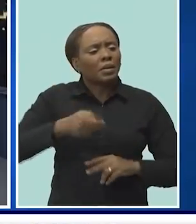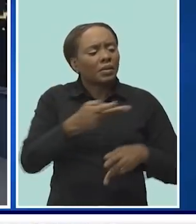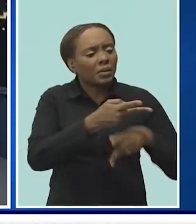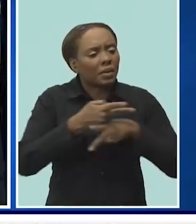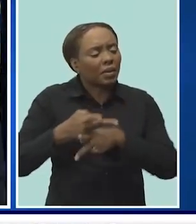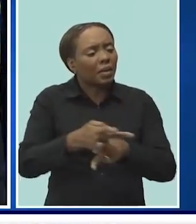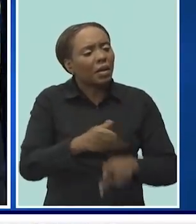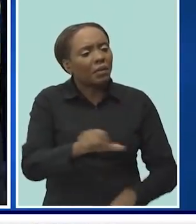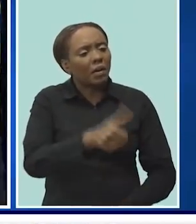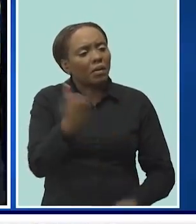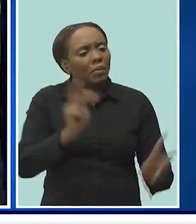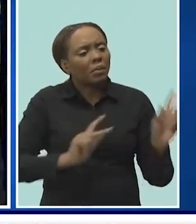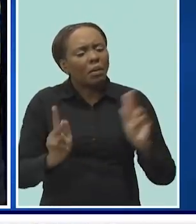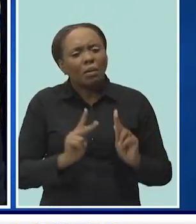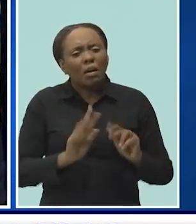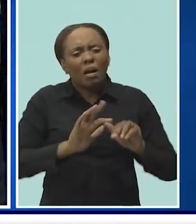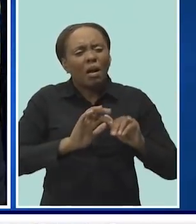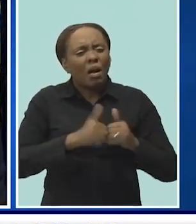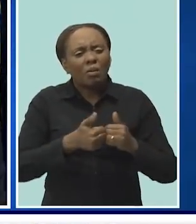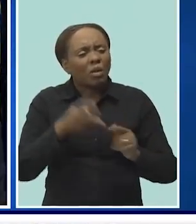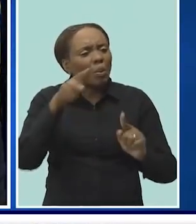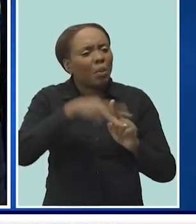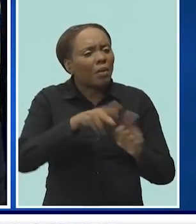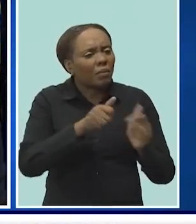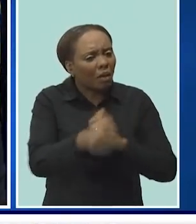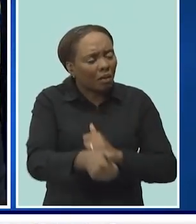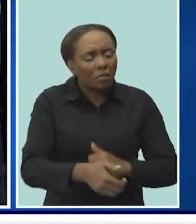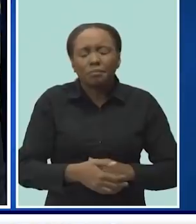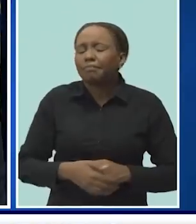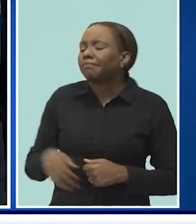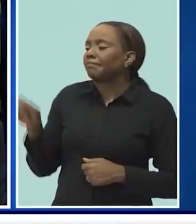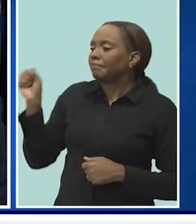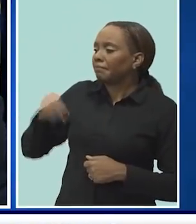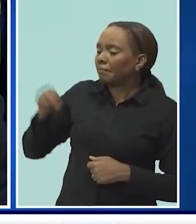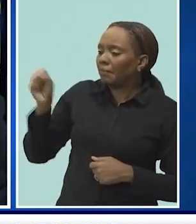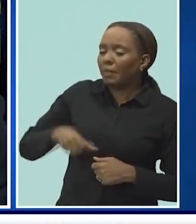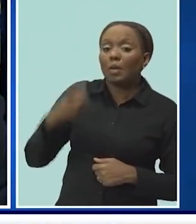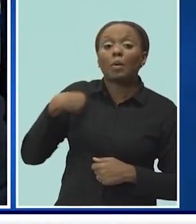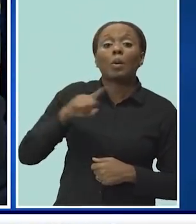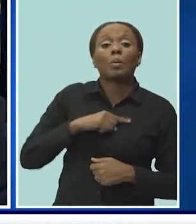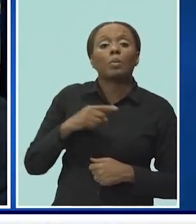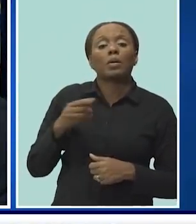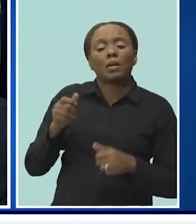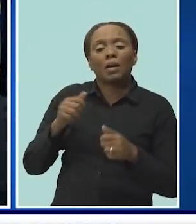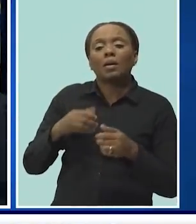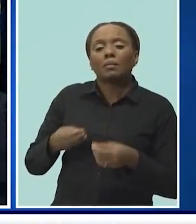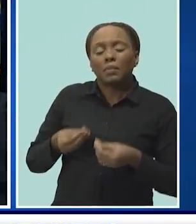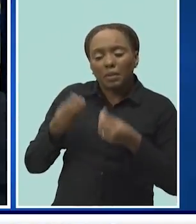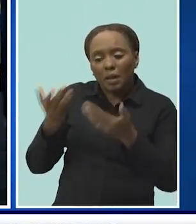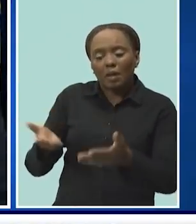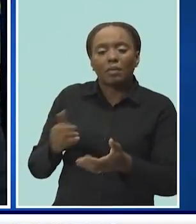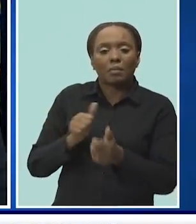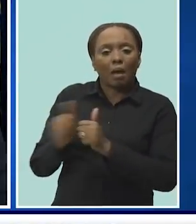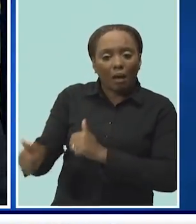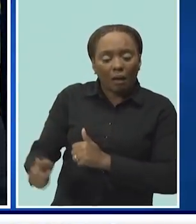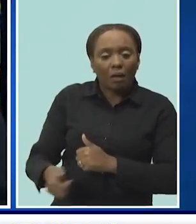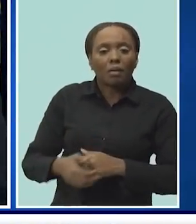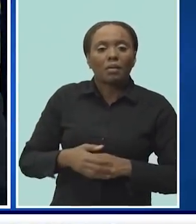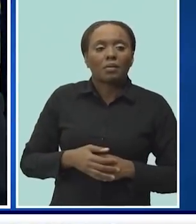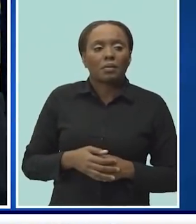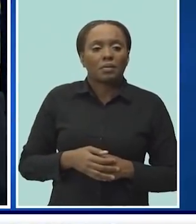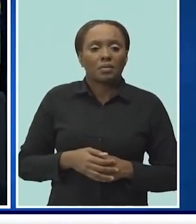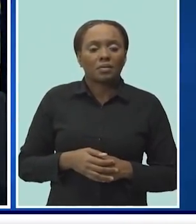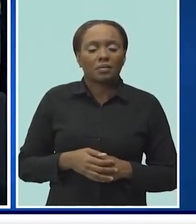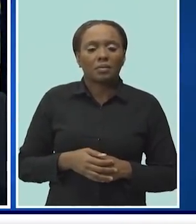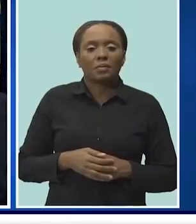well, we have been issuing passes. I think that what has happened is that Barbadians have now